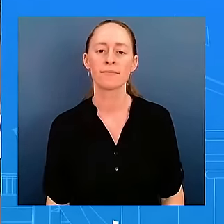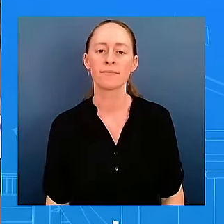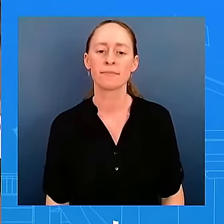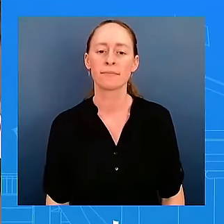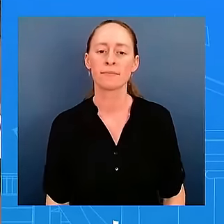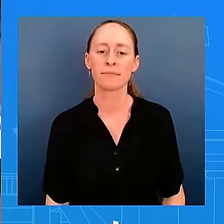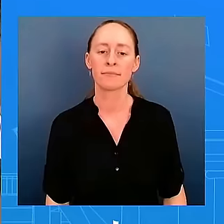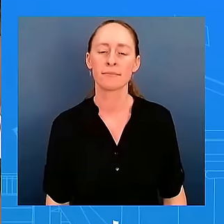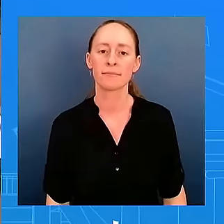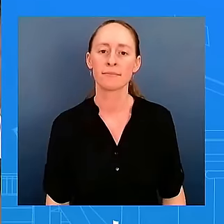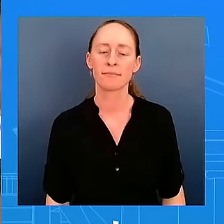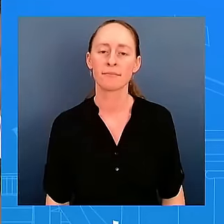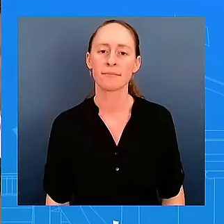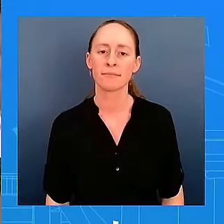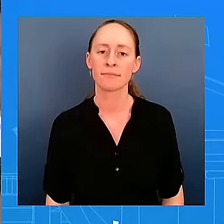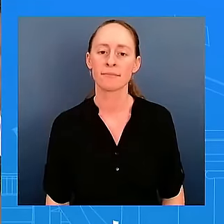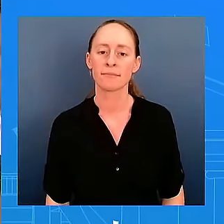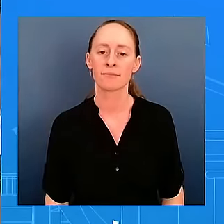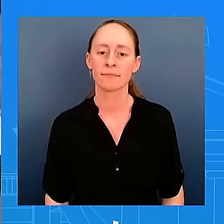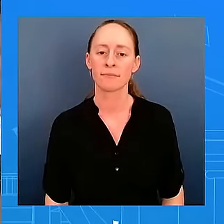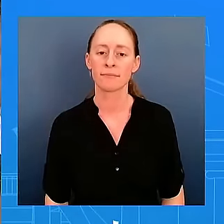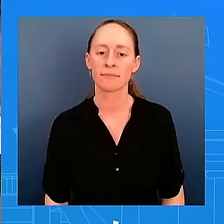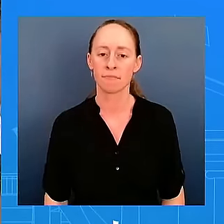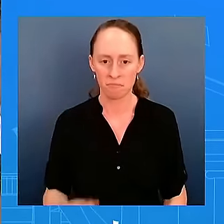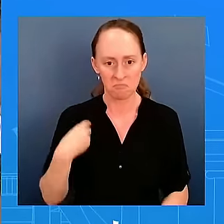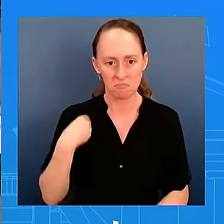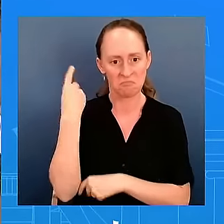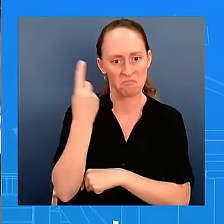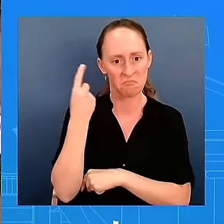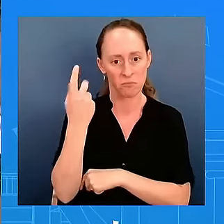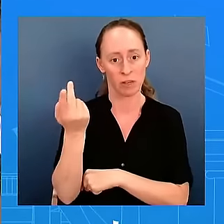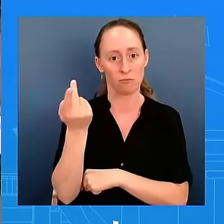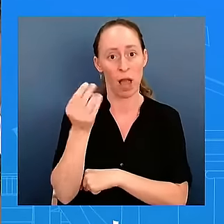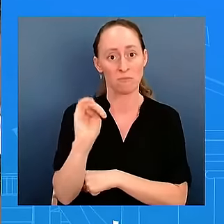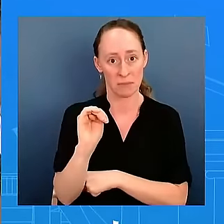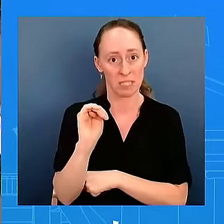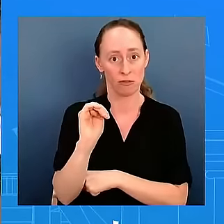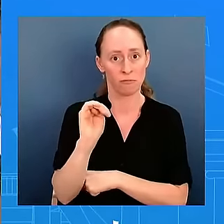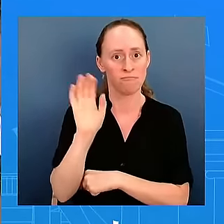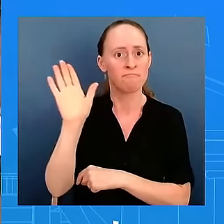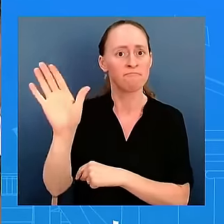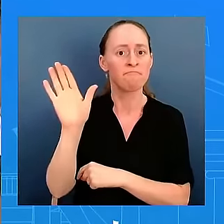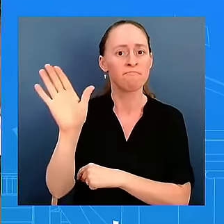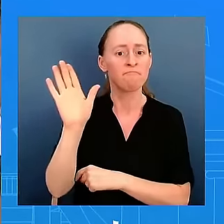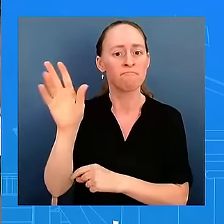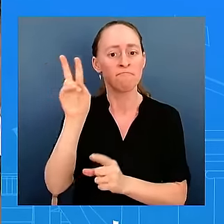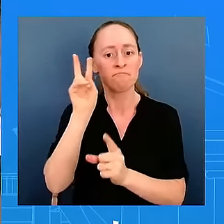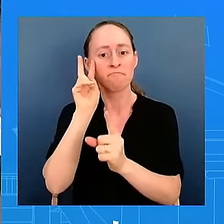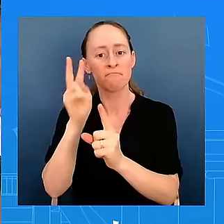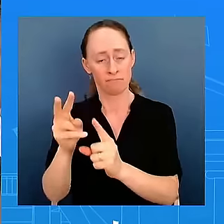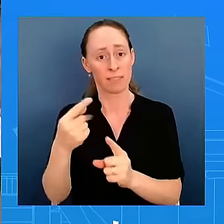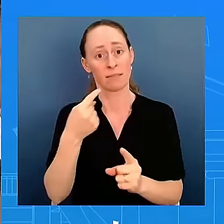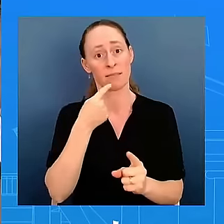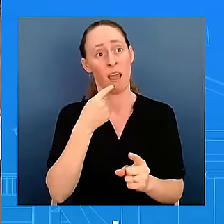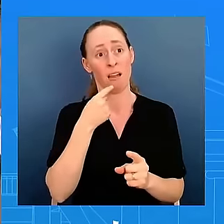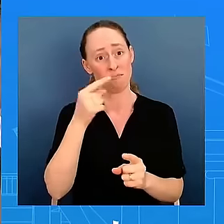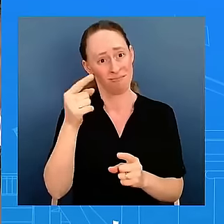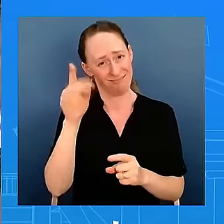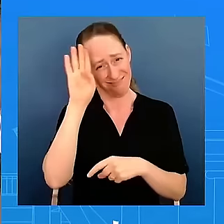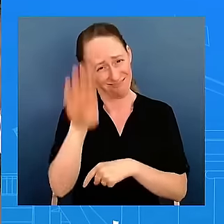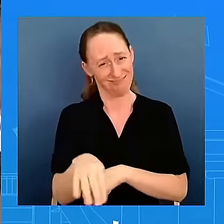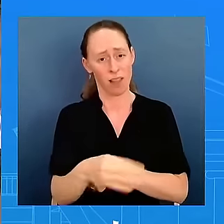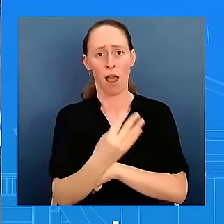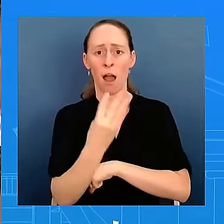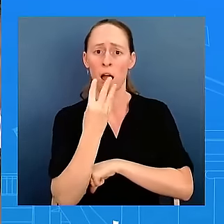Prime Minister's assertion that basically Israel is protecting U.S.? I mean,